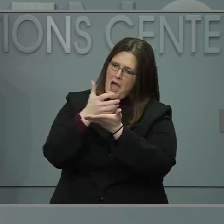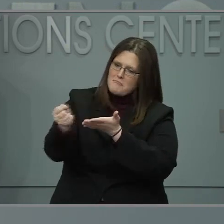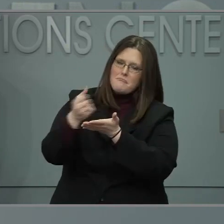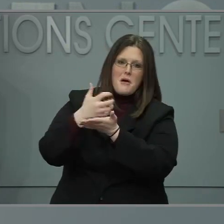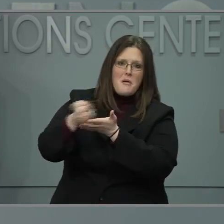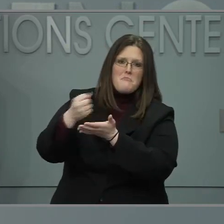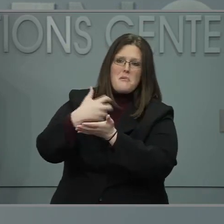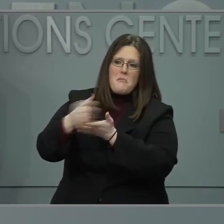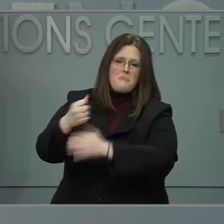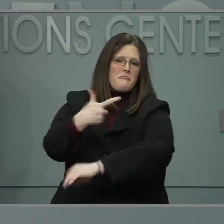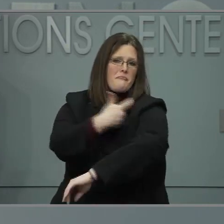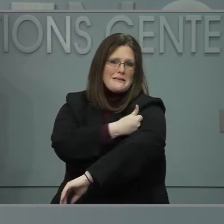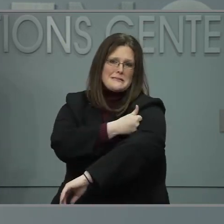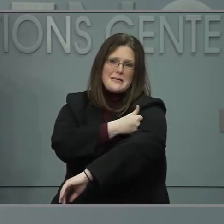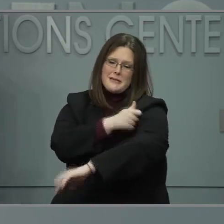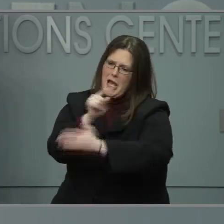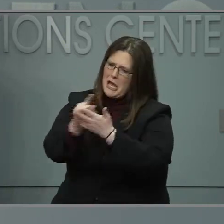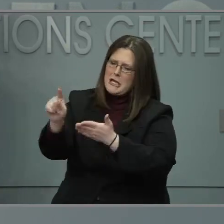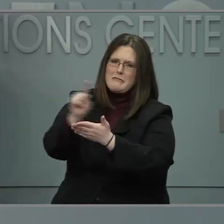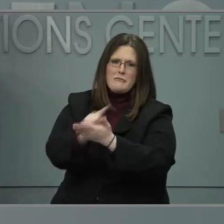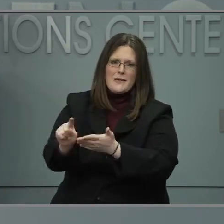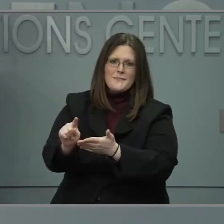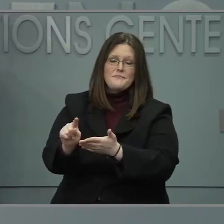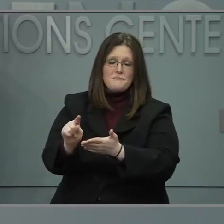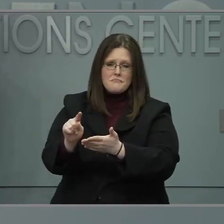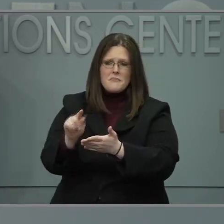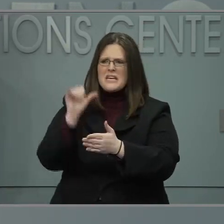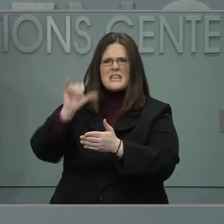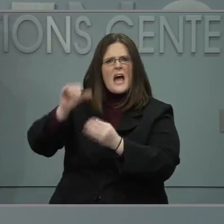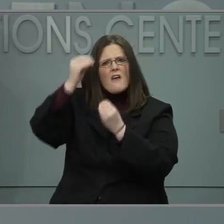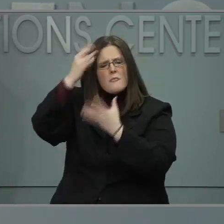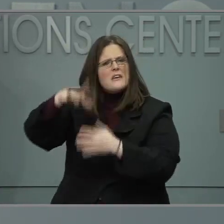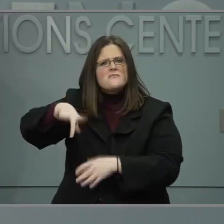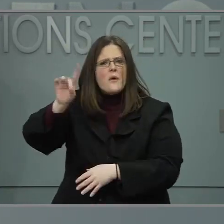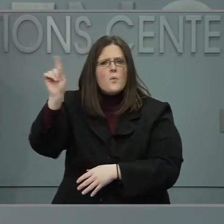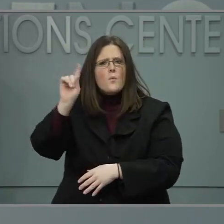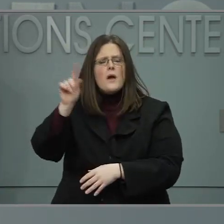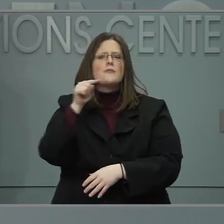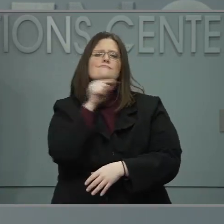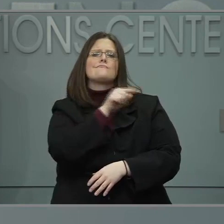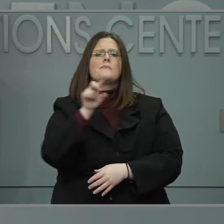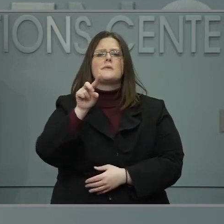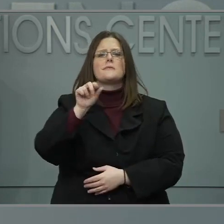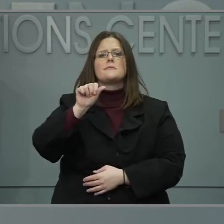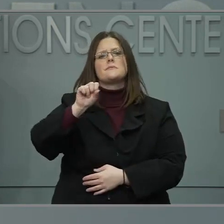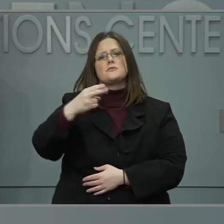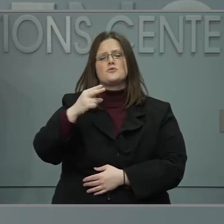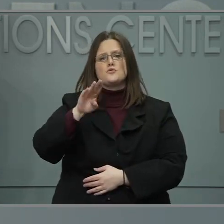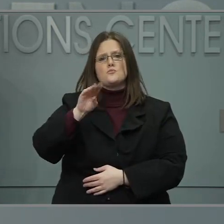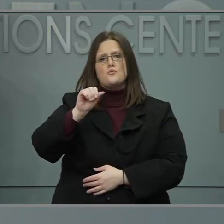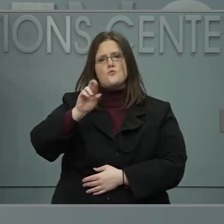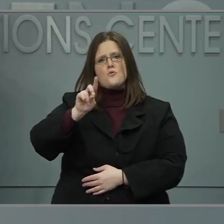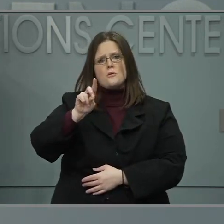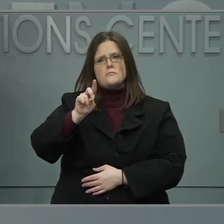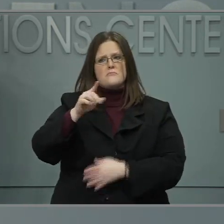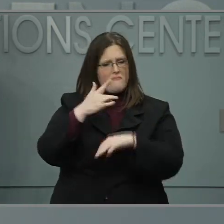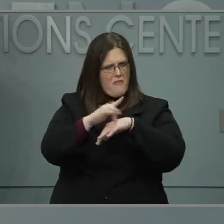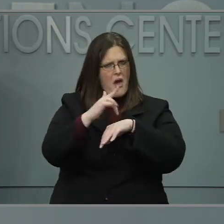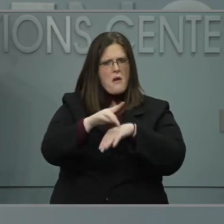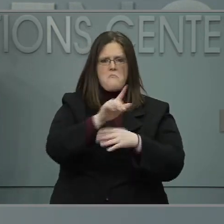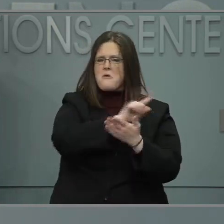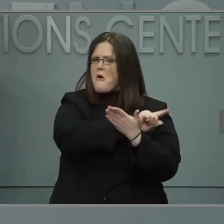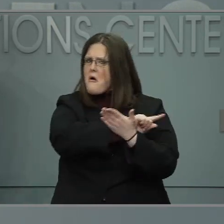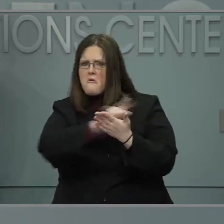comes. You can see this on our dashboard, which we are now updating daily Monday to Friday. You can also see on our